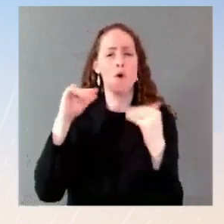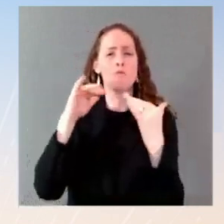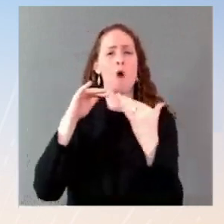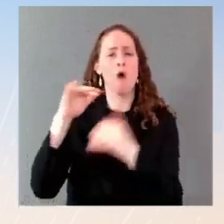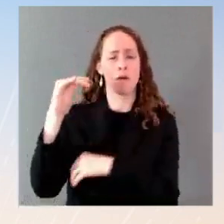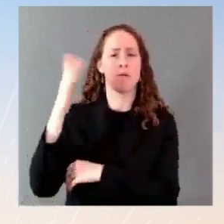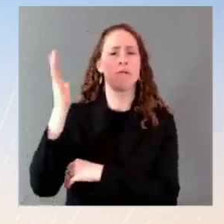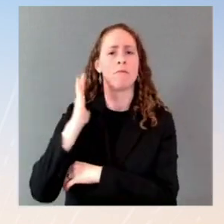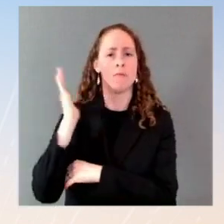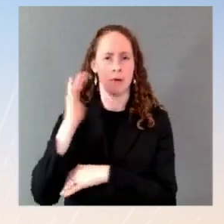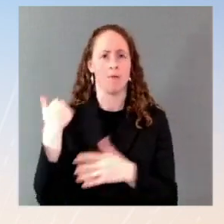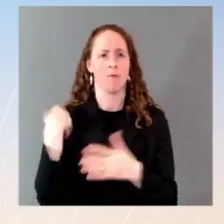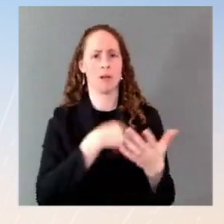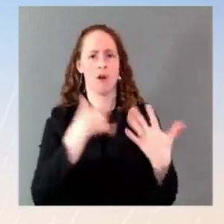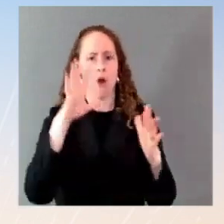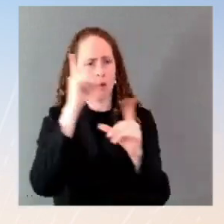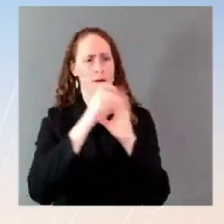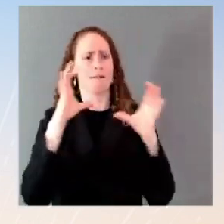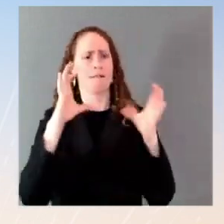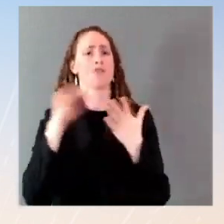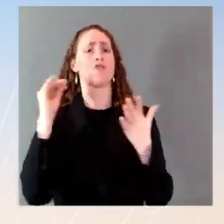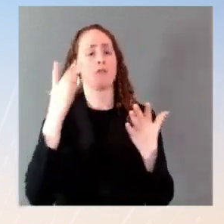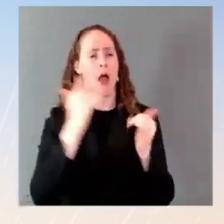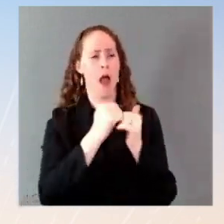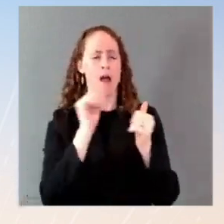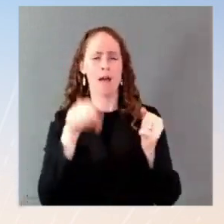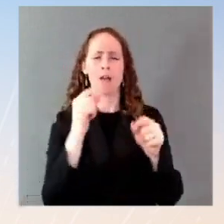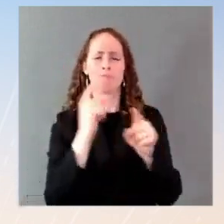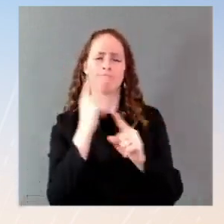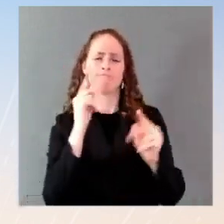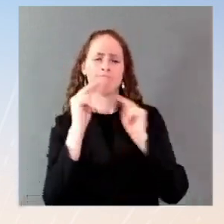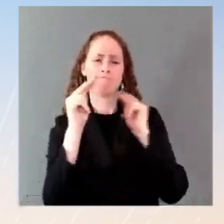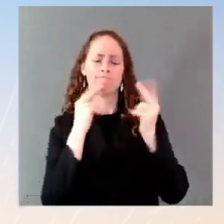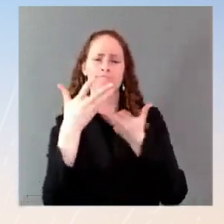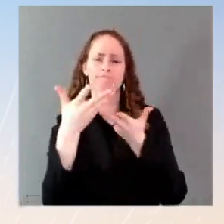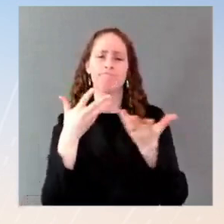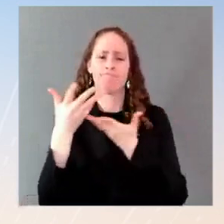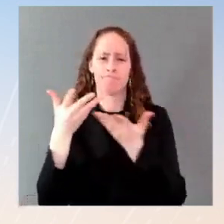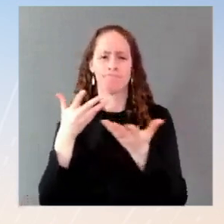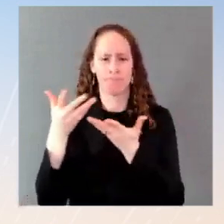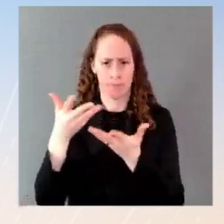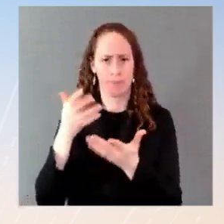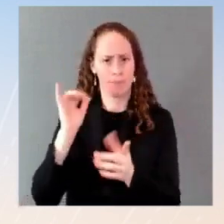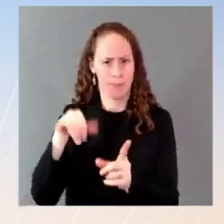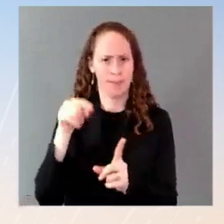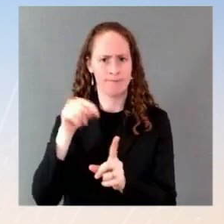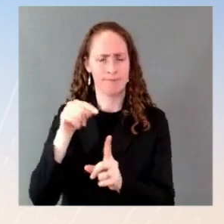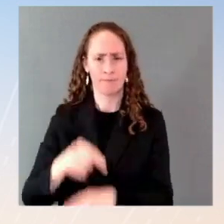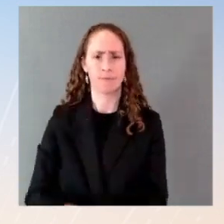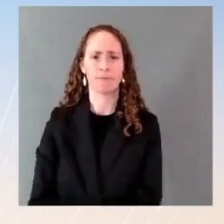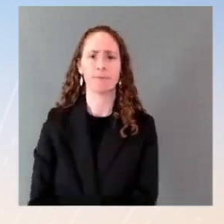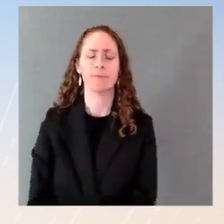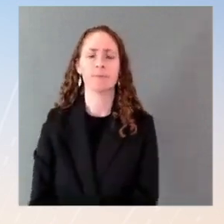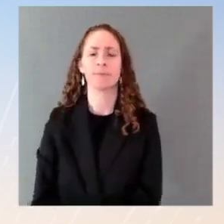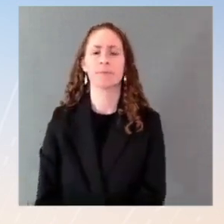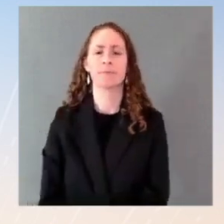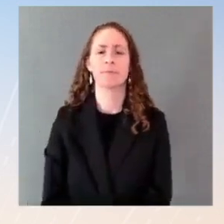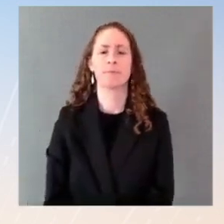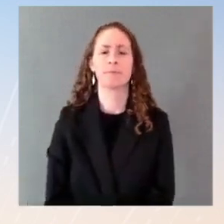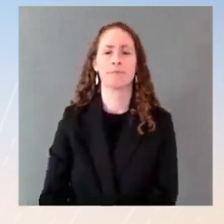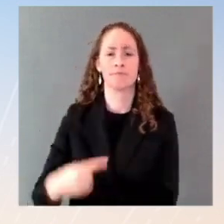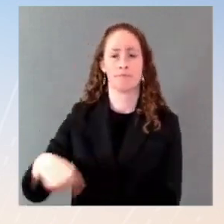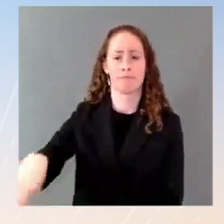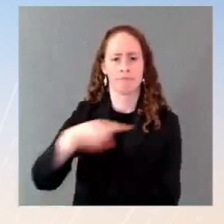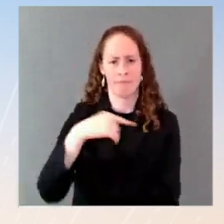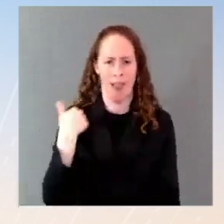the OSCE, and other mechanisms. There's no reason we can't do that forward, going forward, provided that we are operating in a